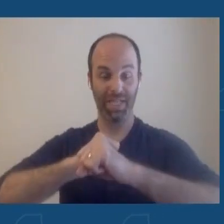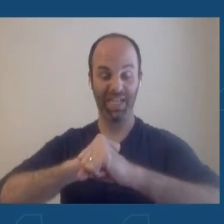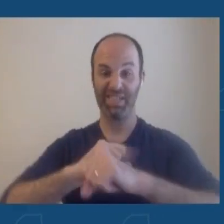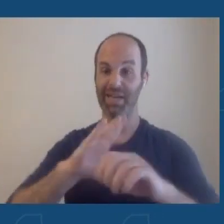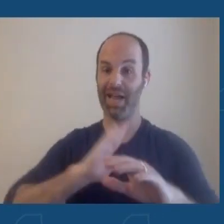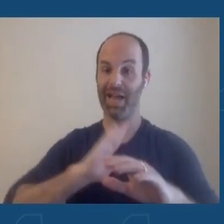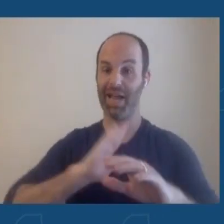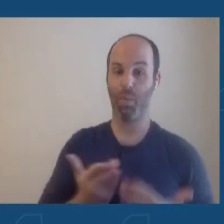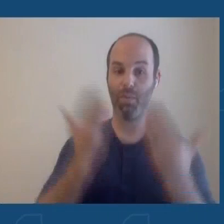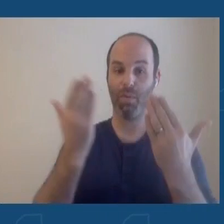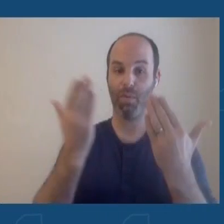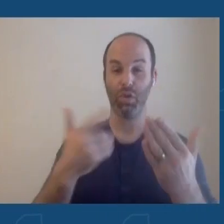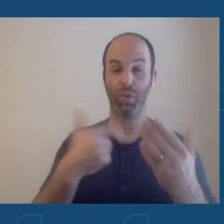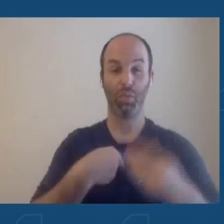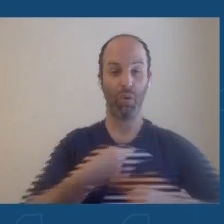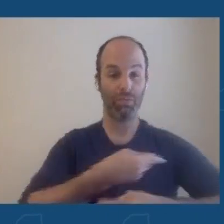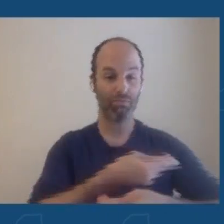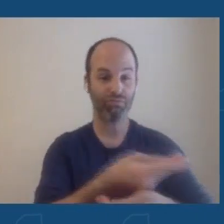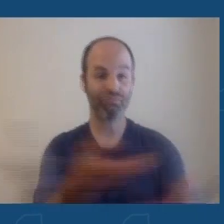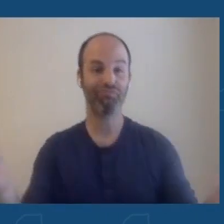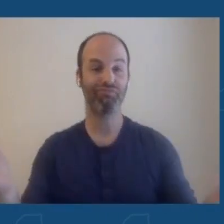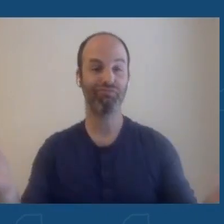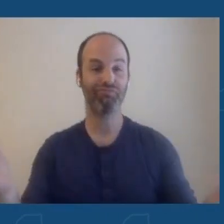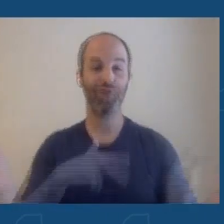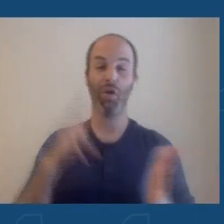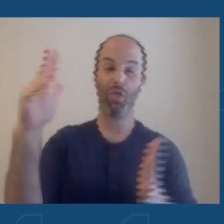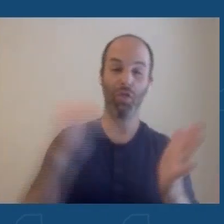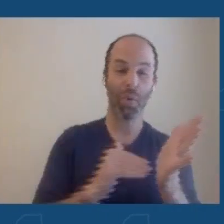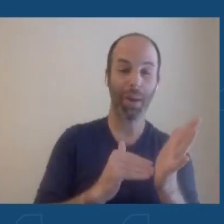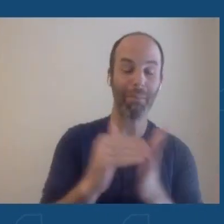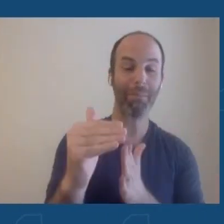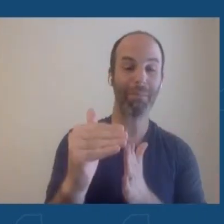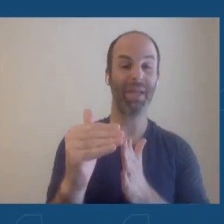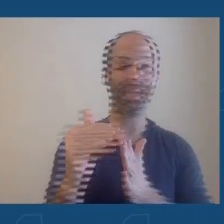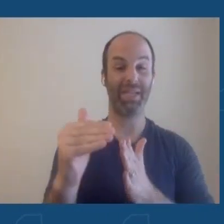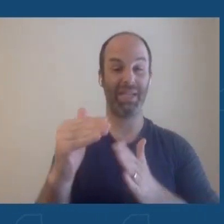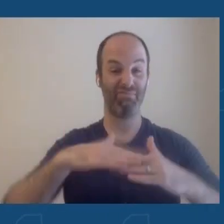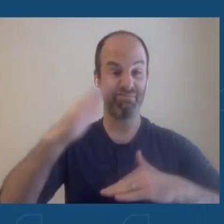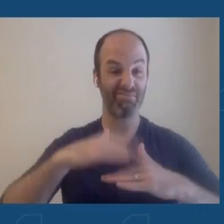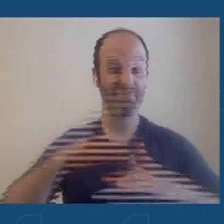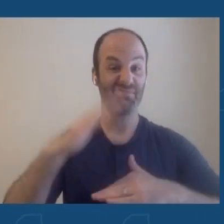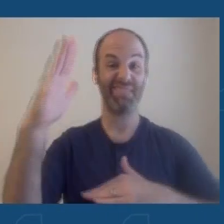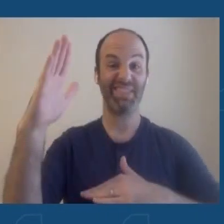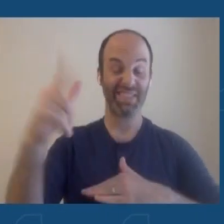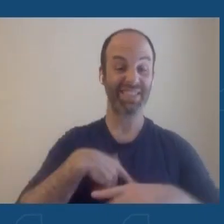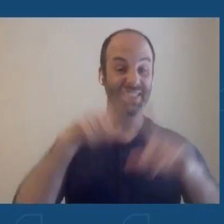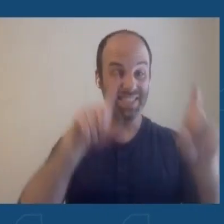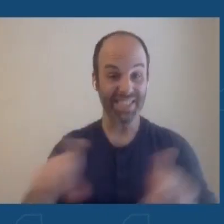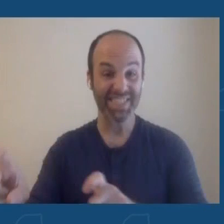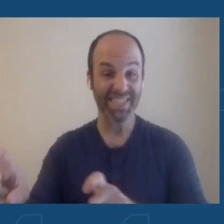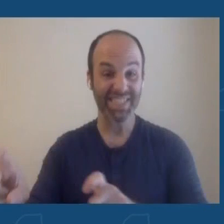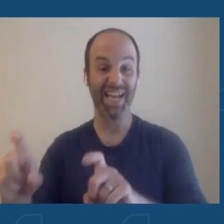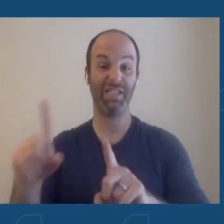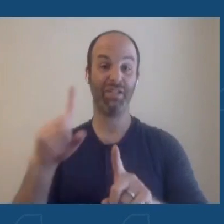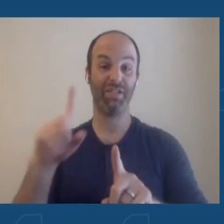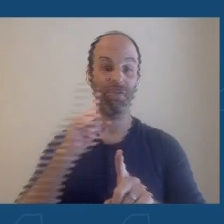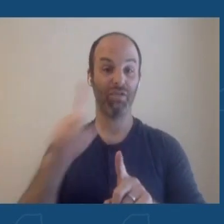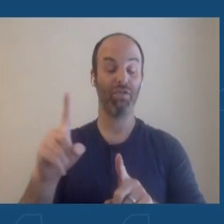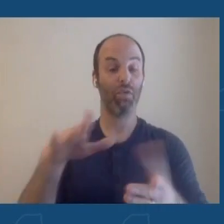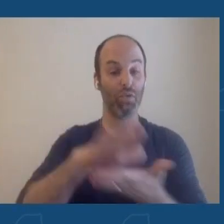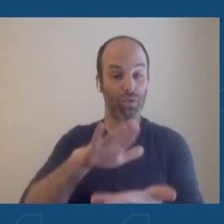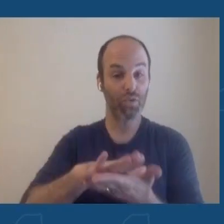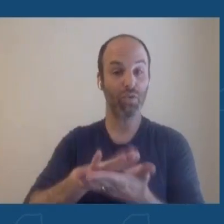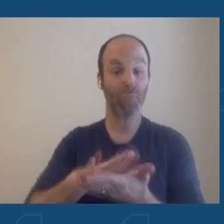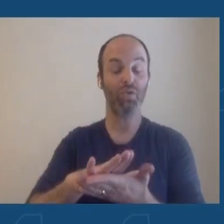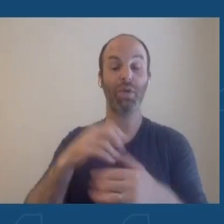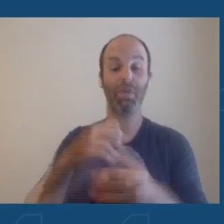distributing as we speak over 3 million test kits to school districts to make sure that every student and member of their staff